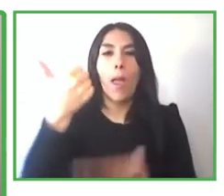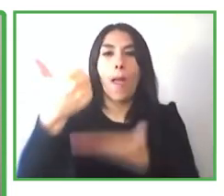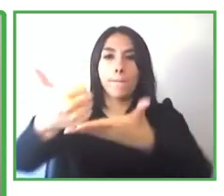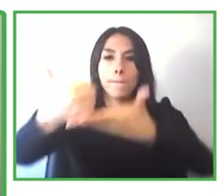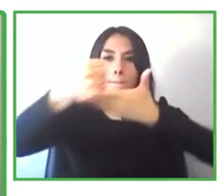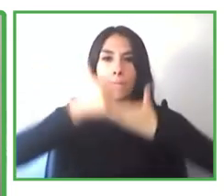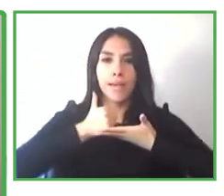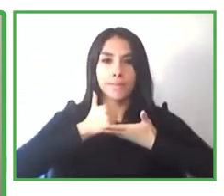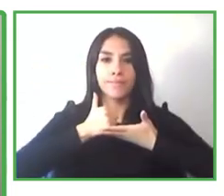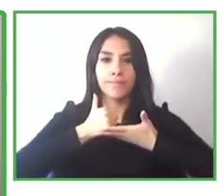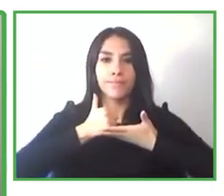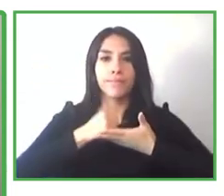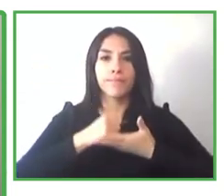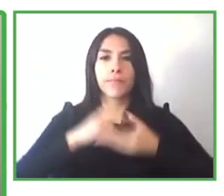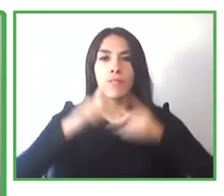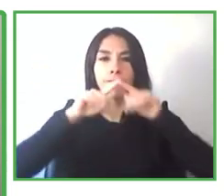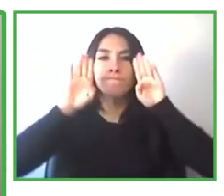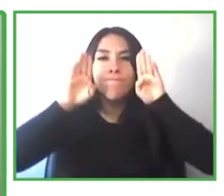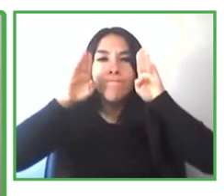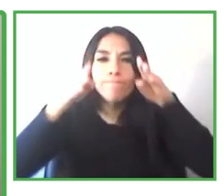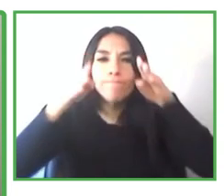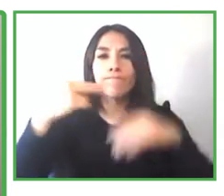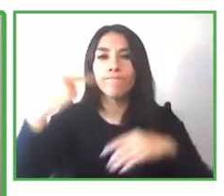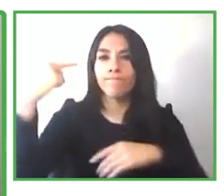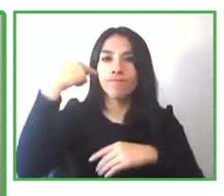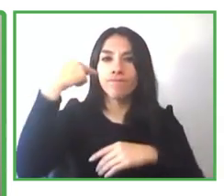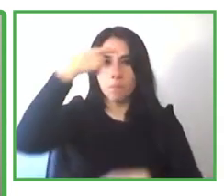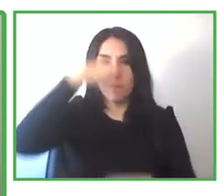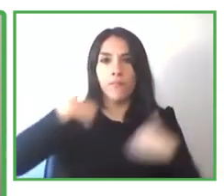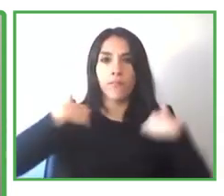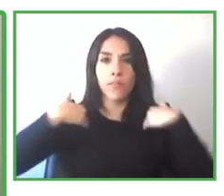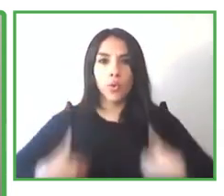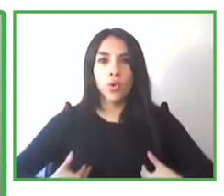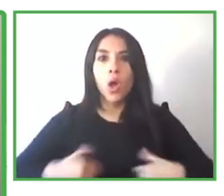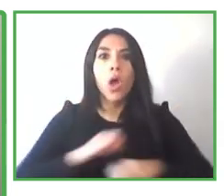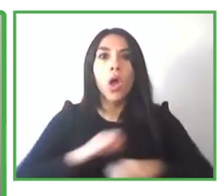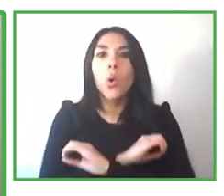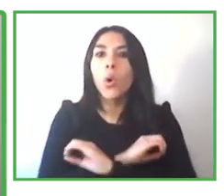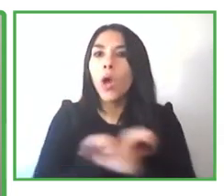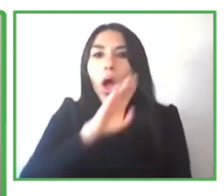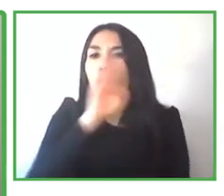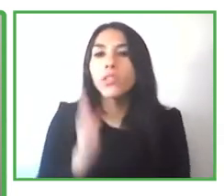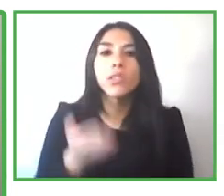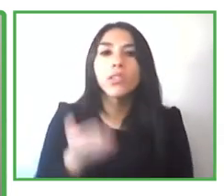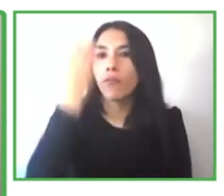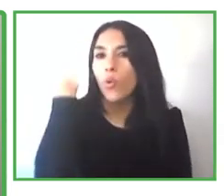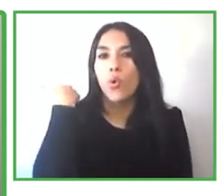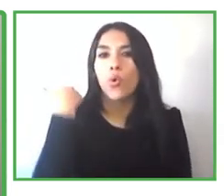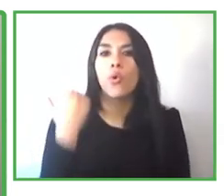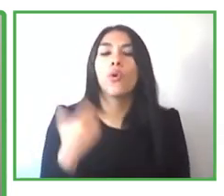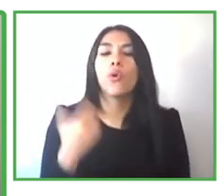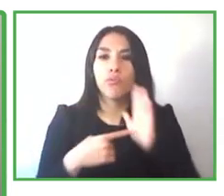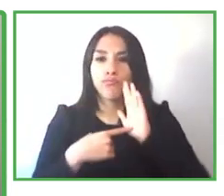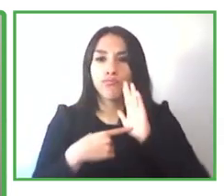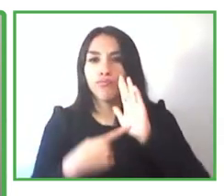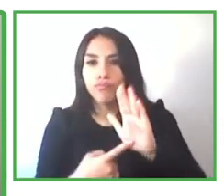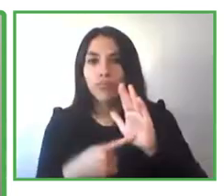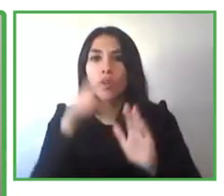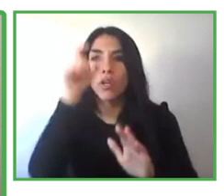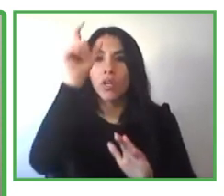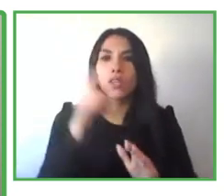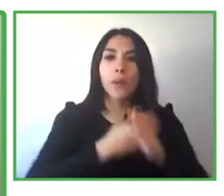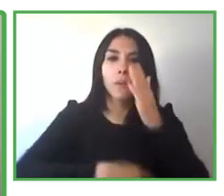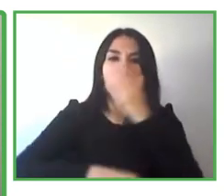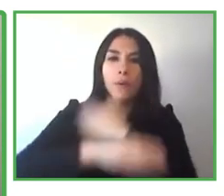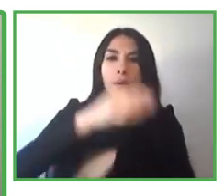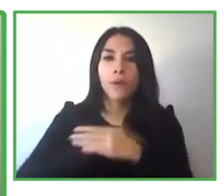disability or never treat me because differently because i have a disability they treat me as a person first which i think is fabulous but as many people